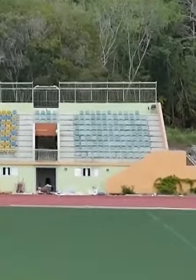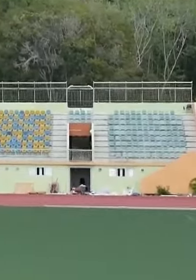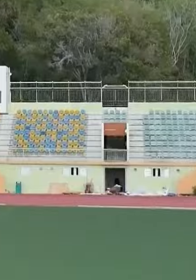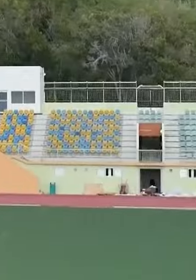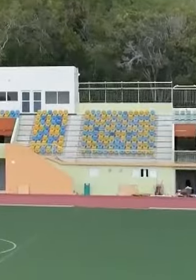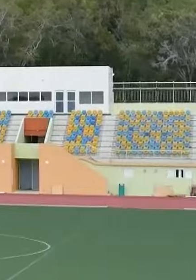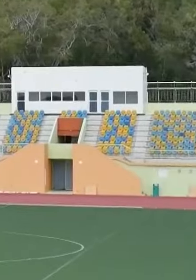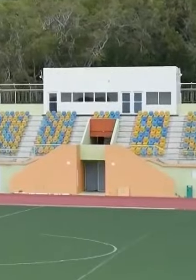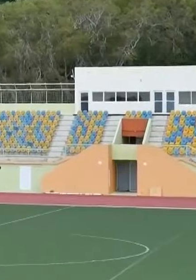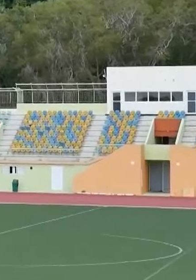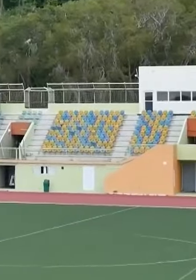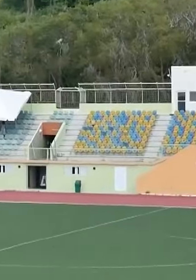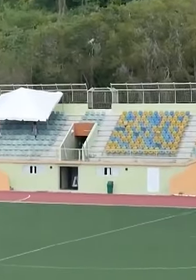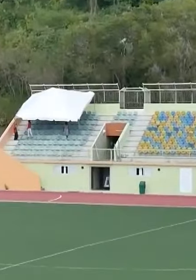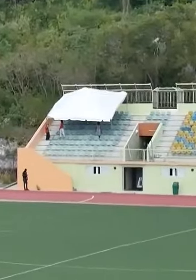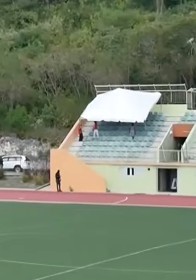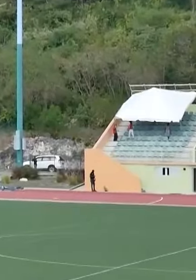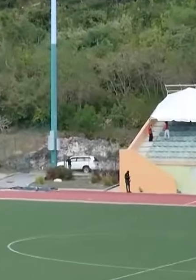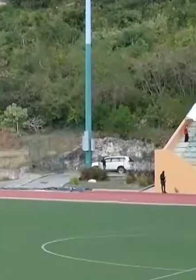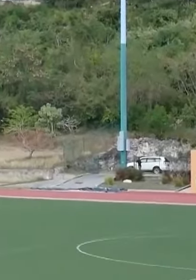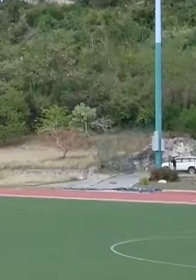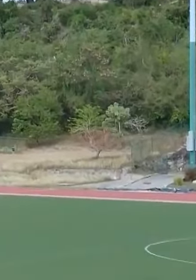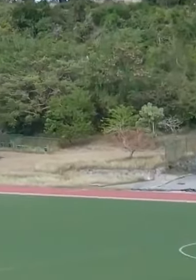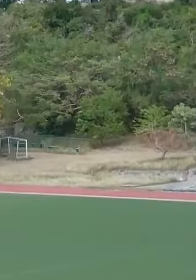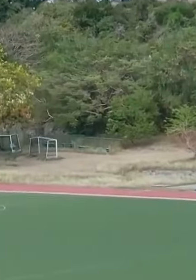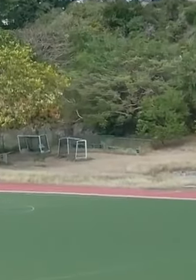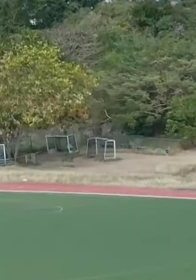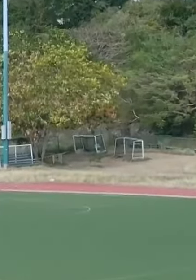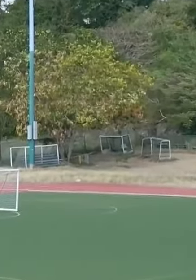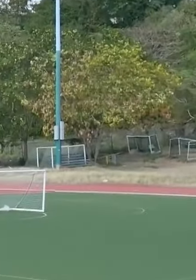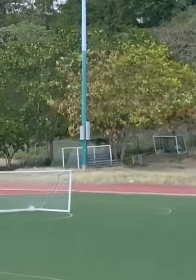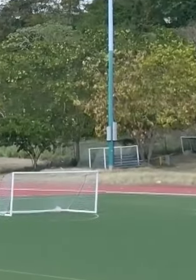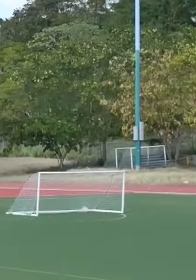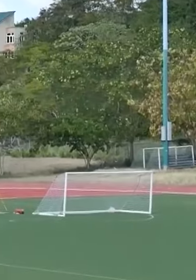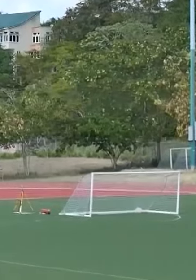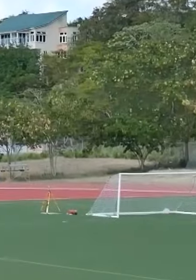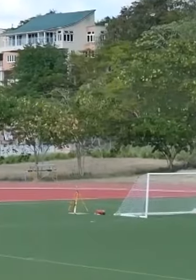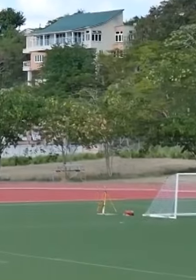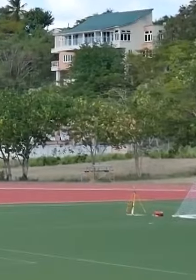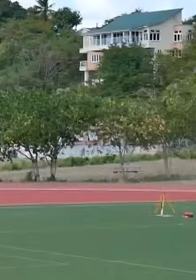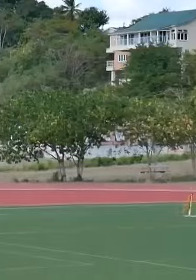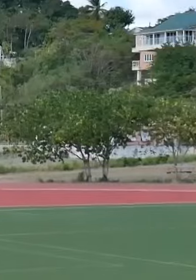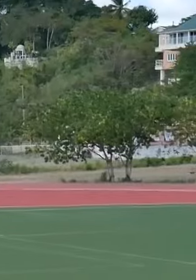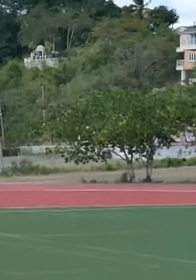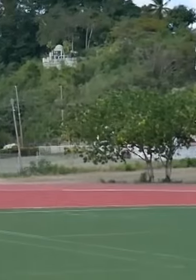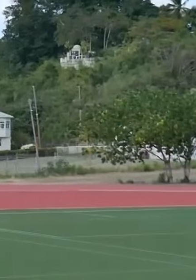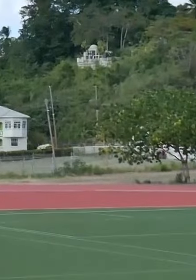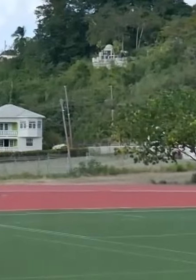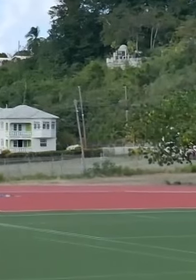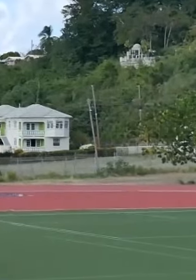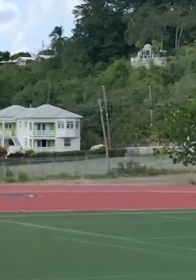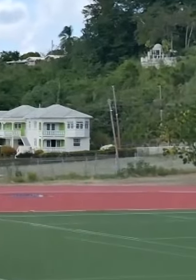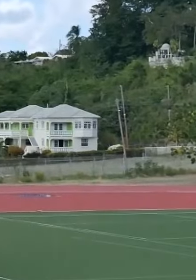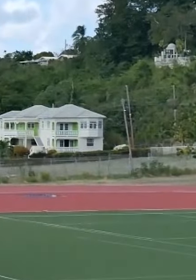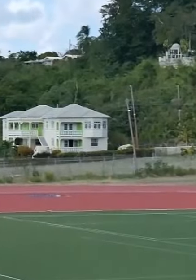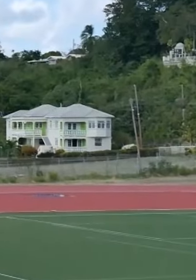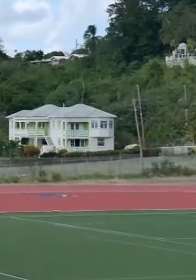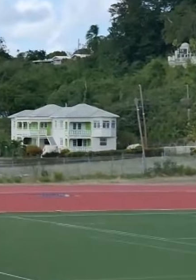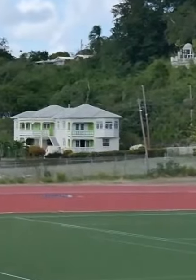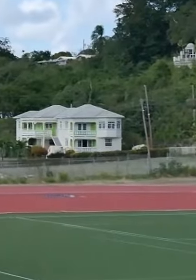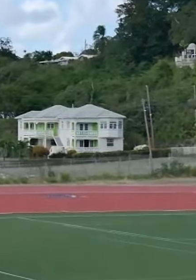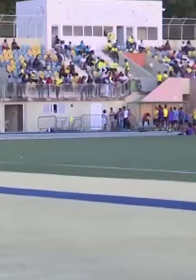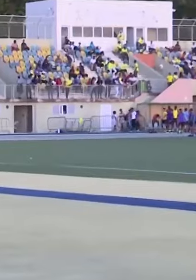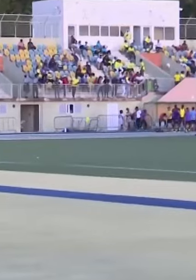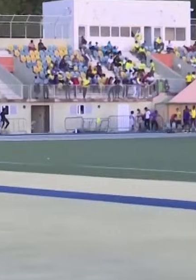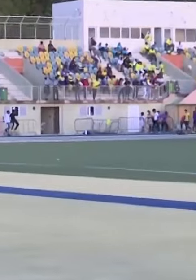was a strategic one. The aquamarine and yellow, there are two things about it. It was more expensive and harder to maintain. The yellow